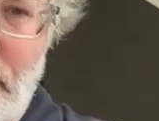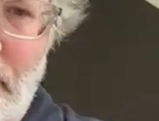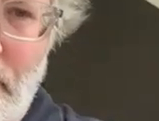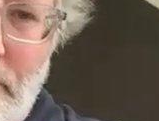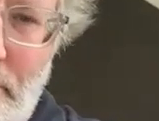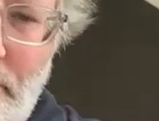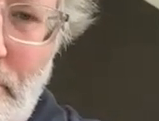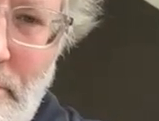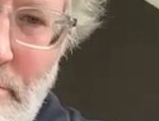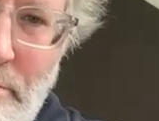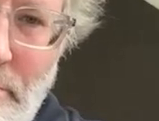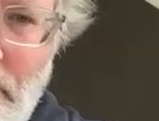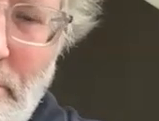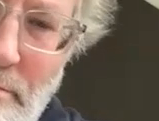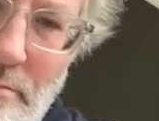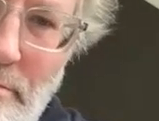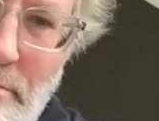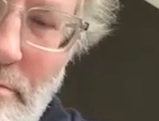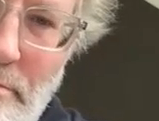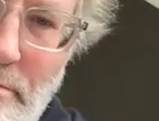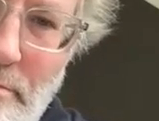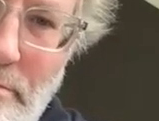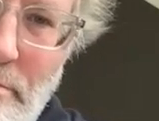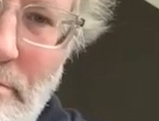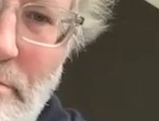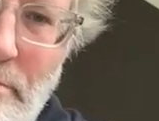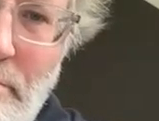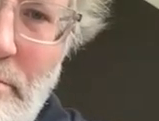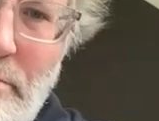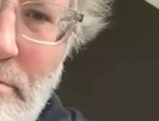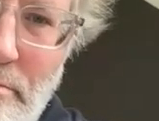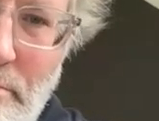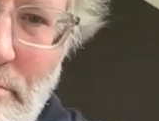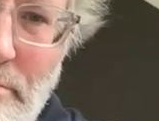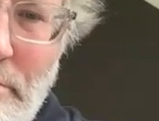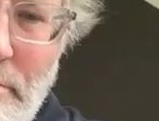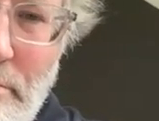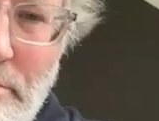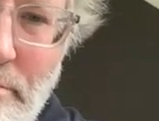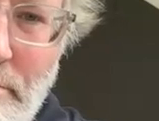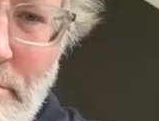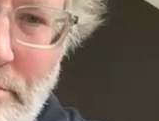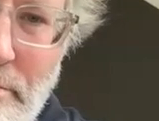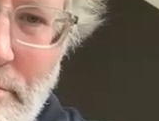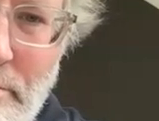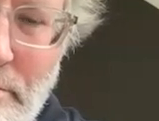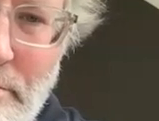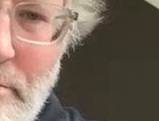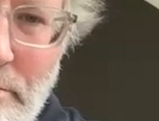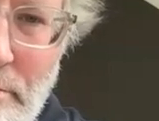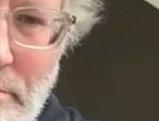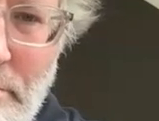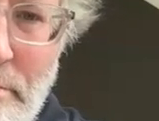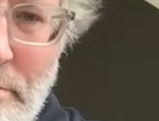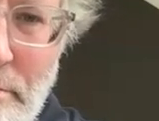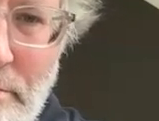saw through it as soon as i helped them make that connection it was almost like they felt like they weren't allowed to make the connection between say a smart water ad and